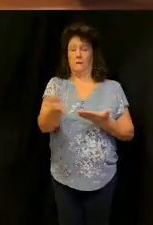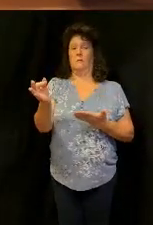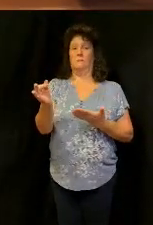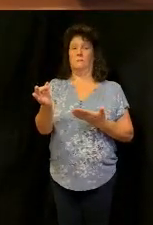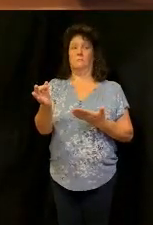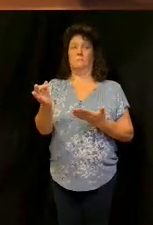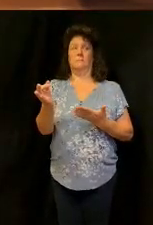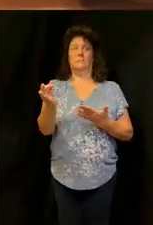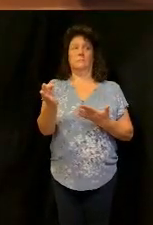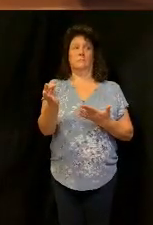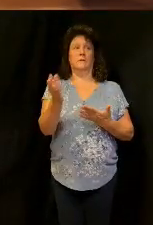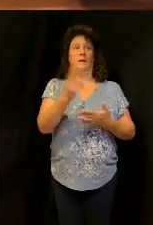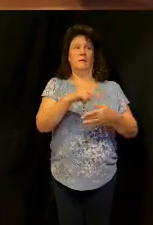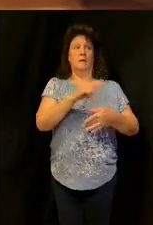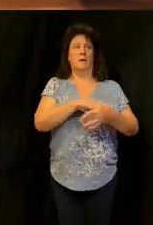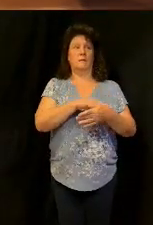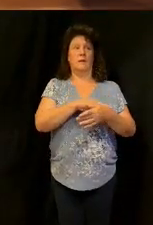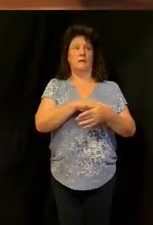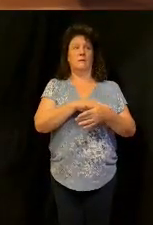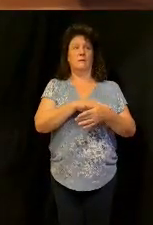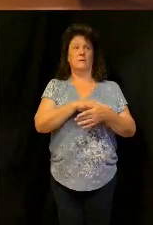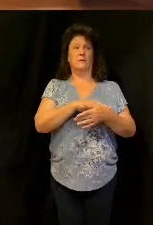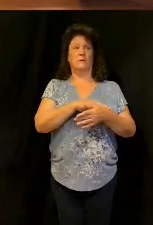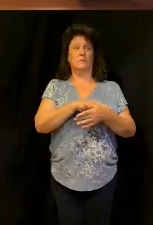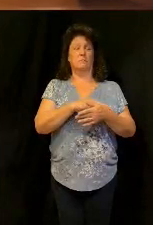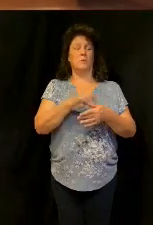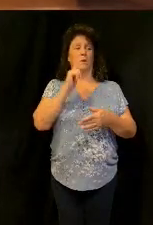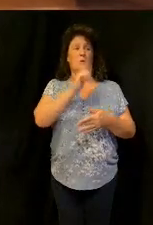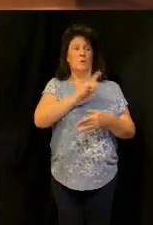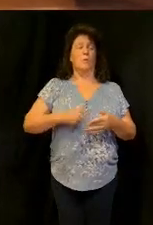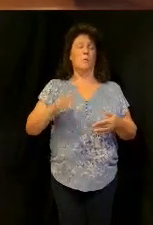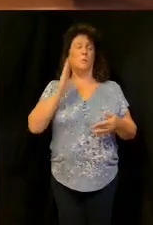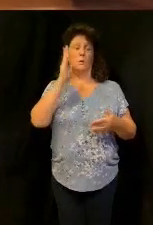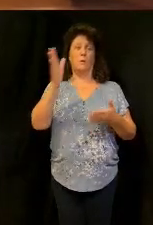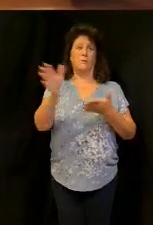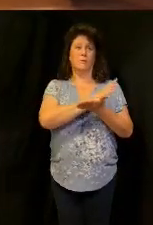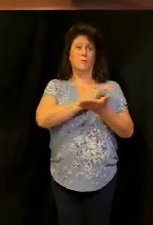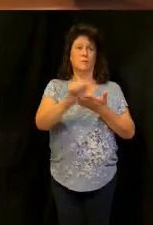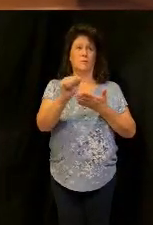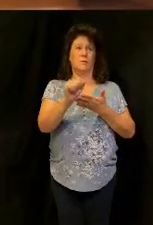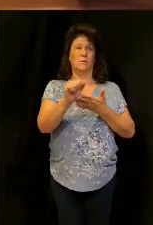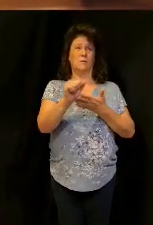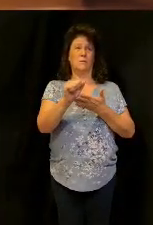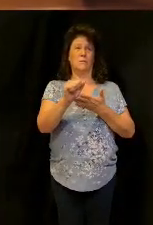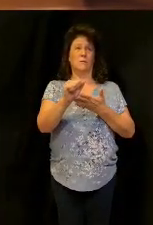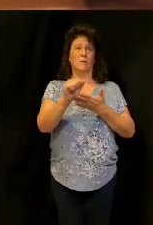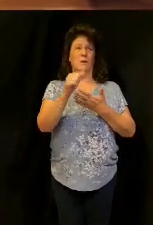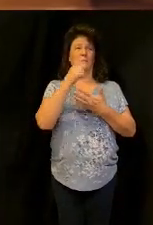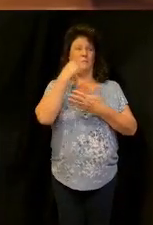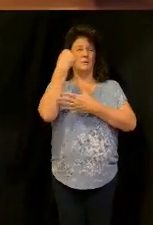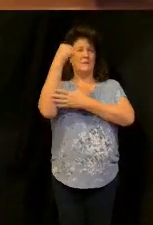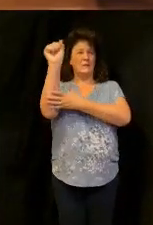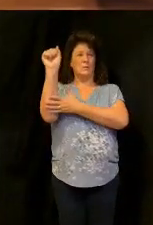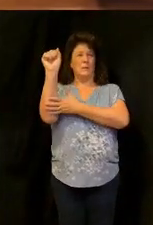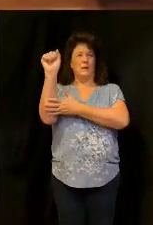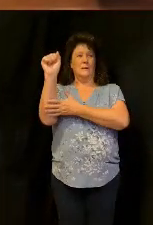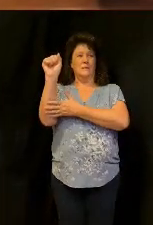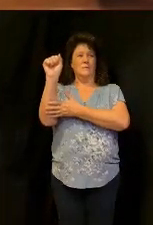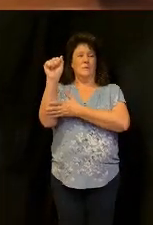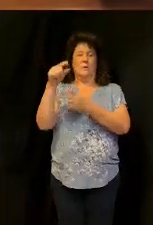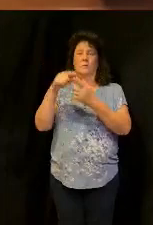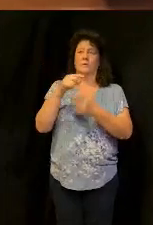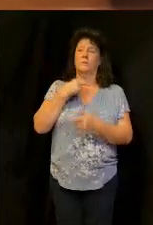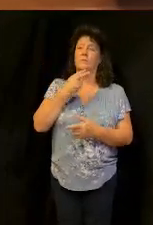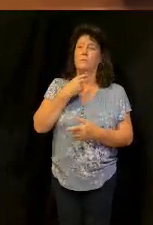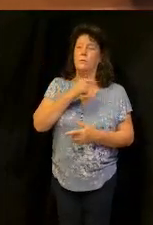as the nation which the Lord destroys before you shall perish because you would not be obedient to the voice of the Lord your God don't let your finances perish because you forget